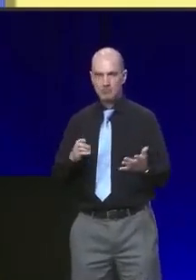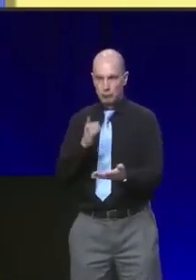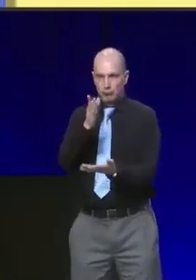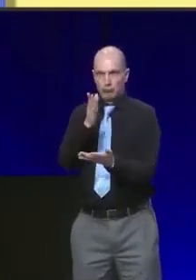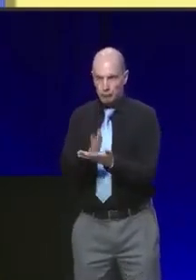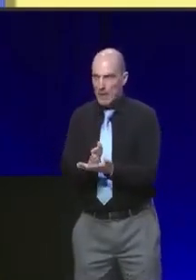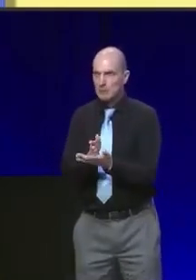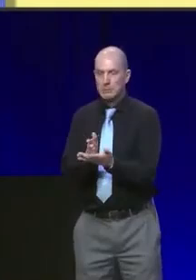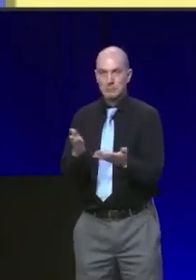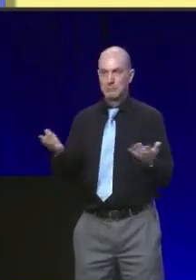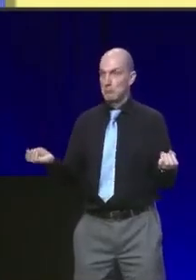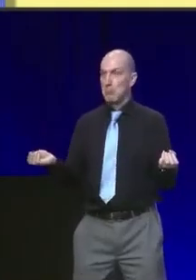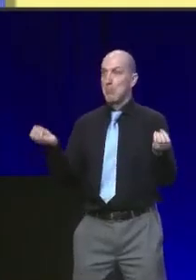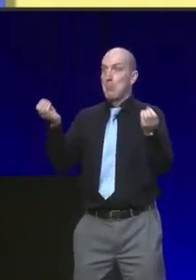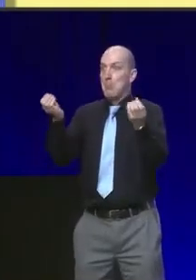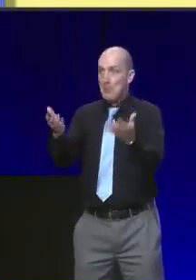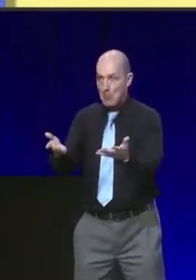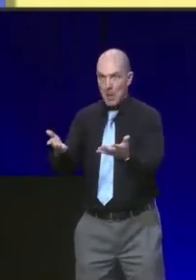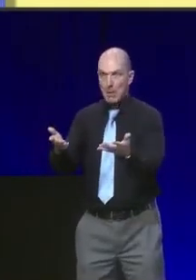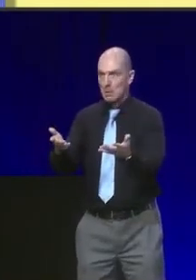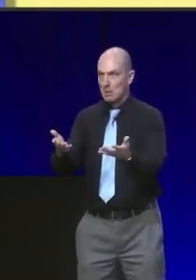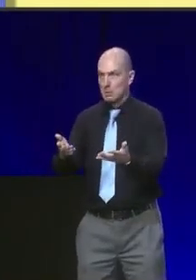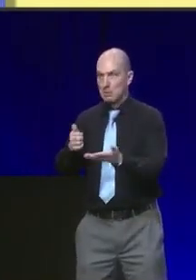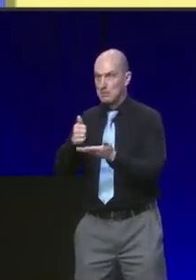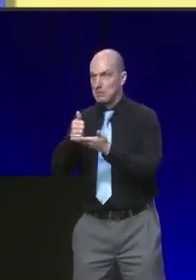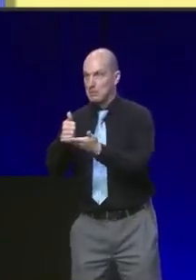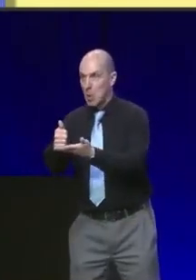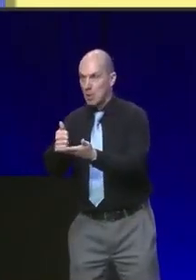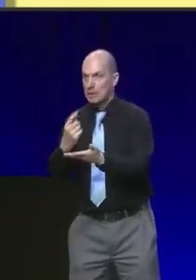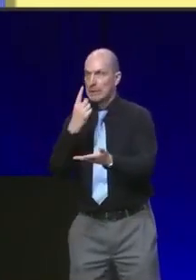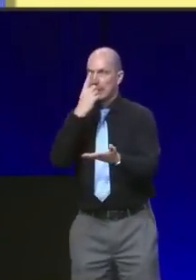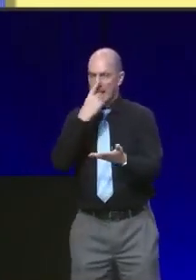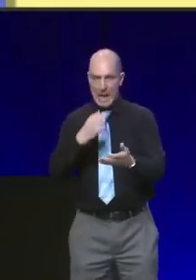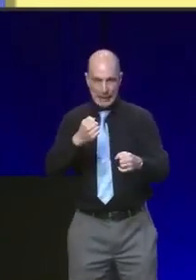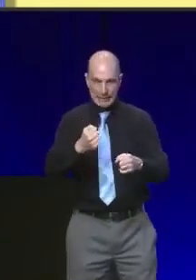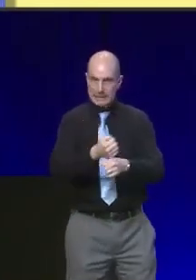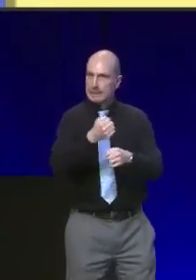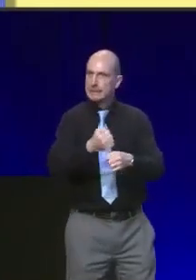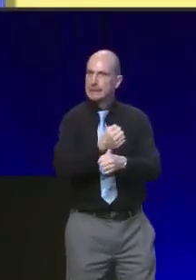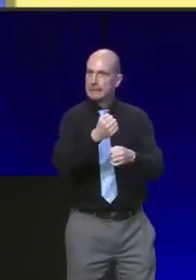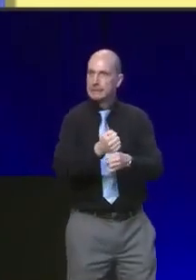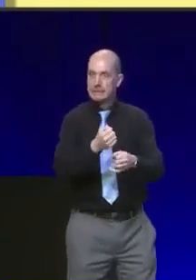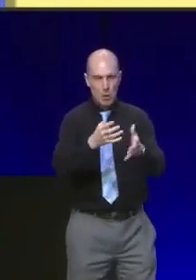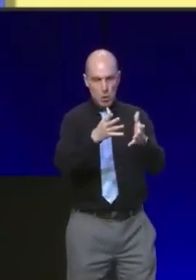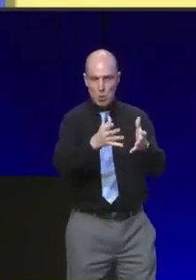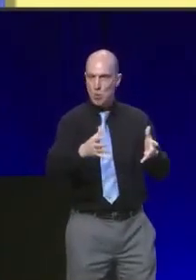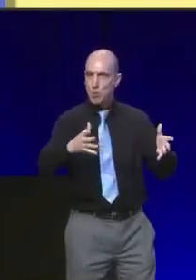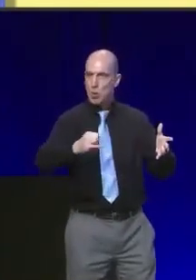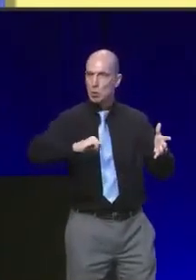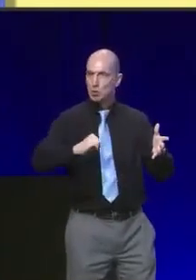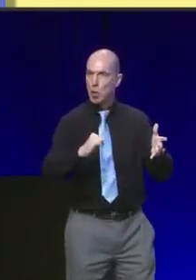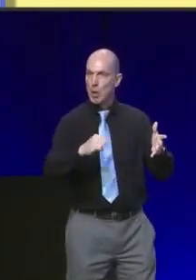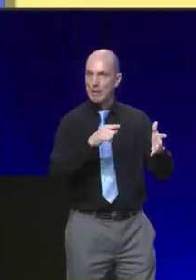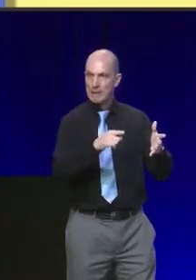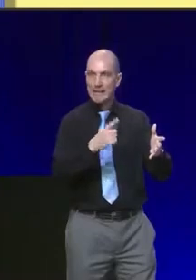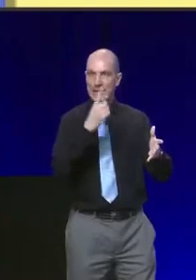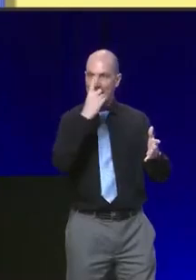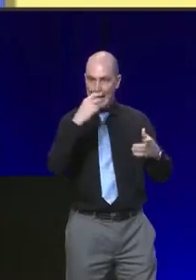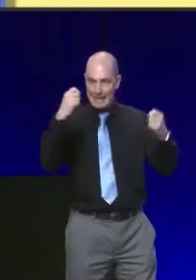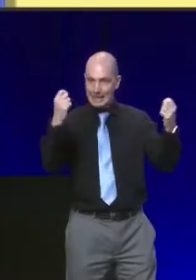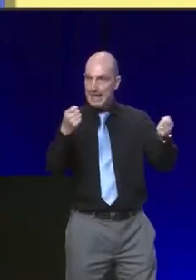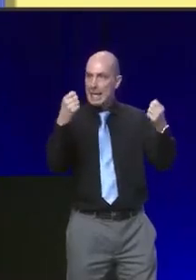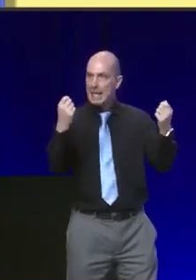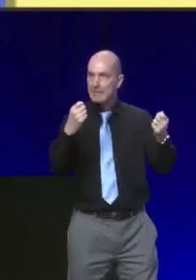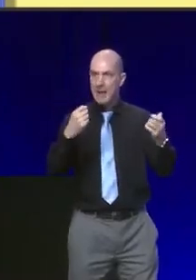give them the tools, they can build whatever country they want. Scotland has got what it takes. We can be a successful,